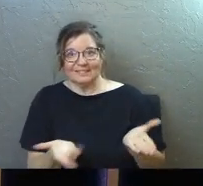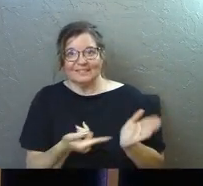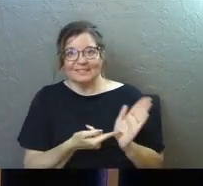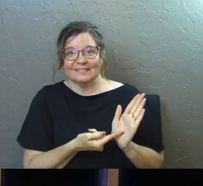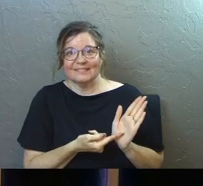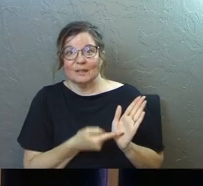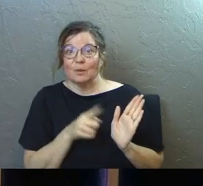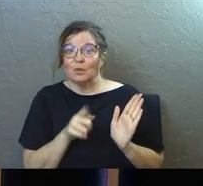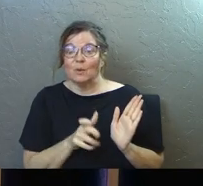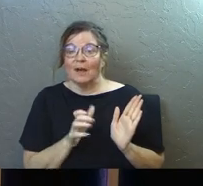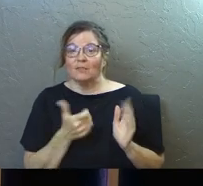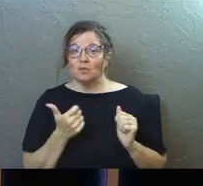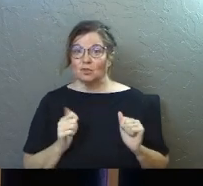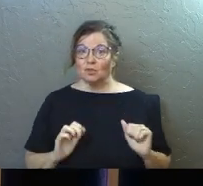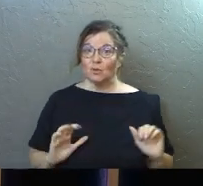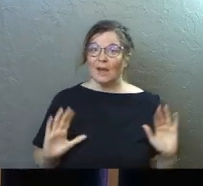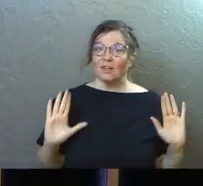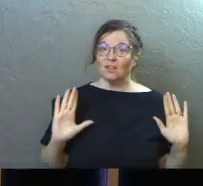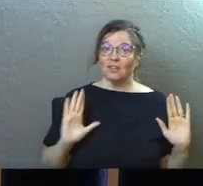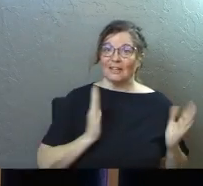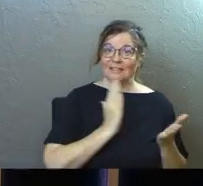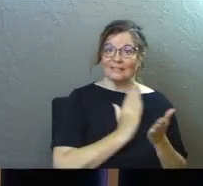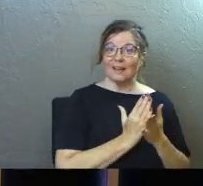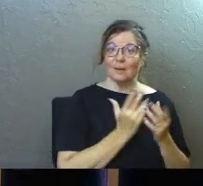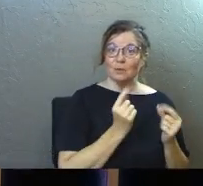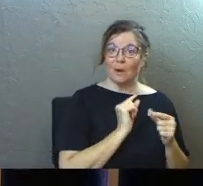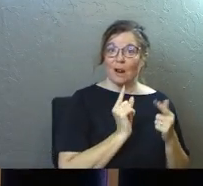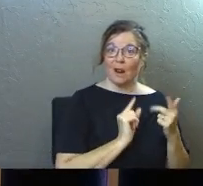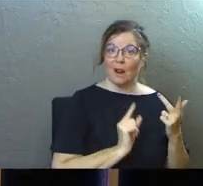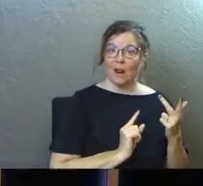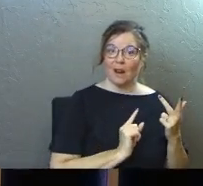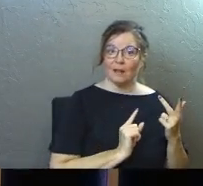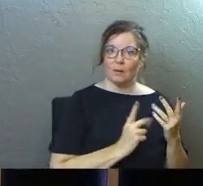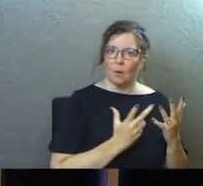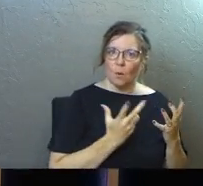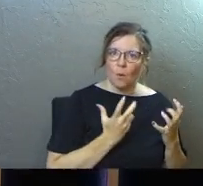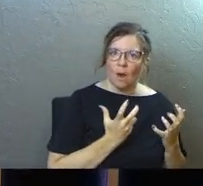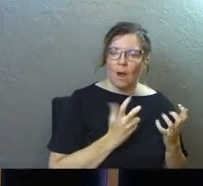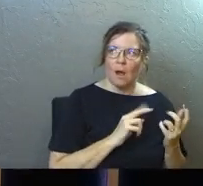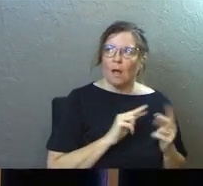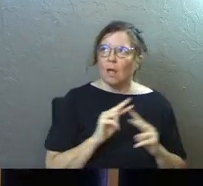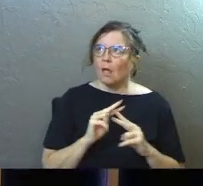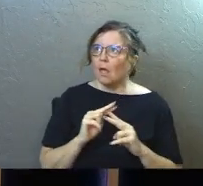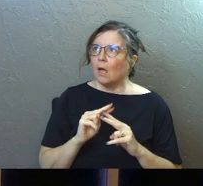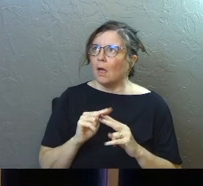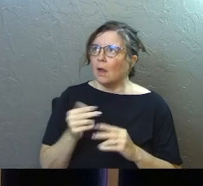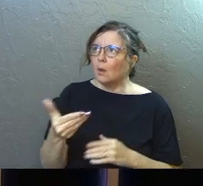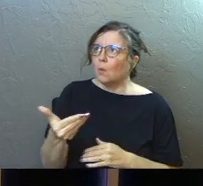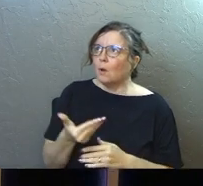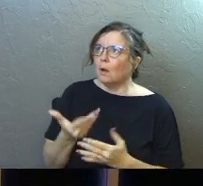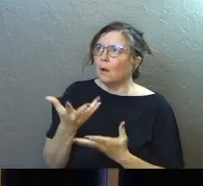but you're going to have to surrender. You're going to have to want, you're going to have to welcome.